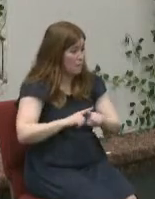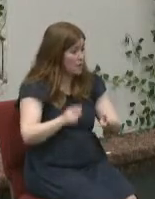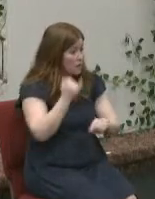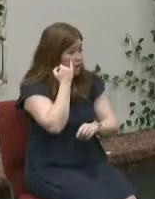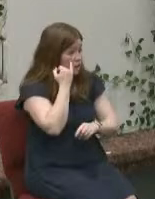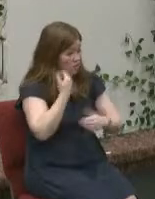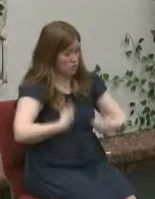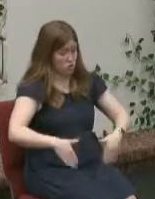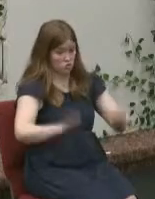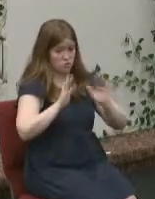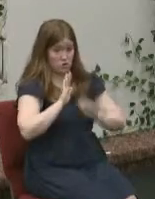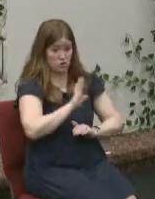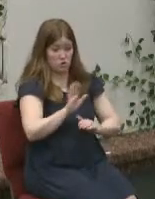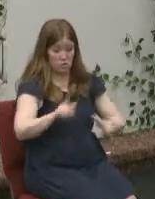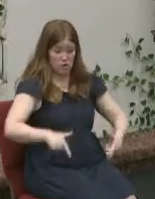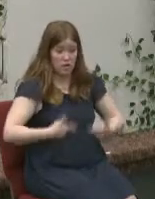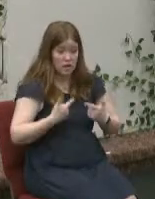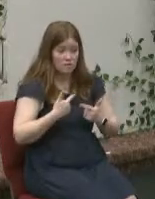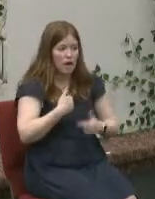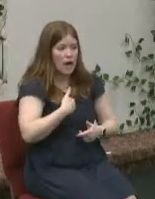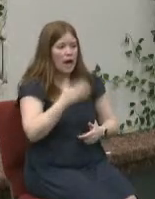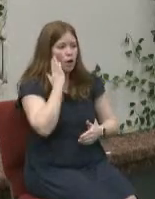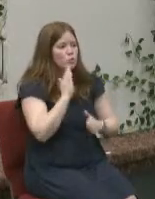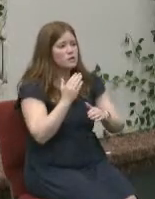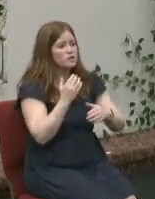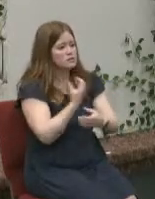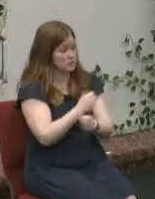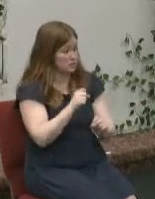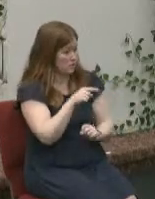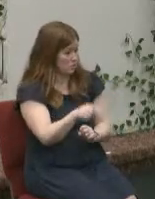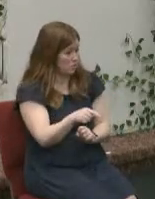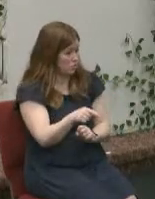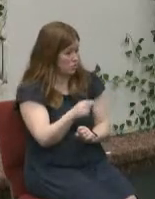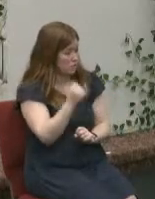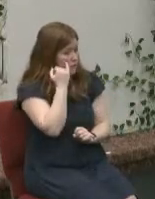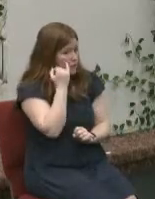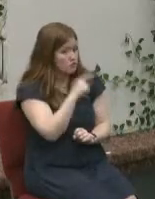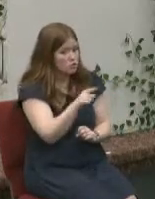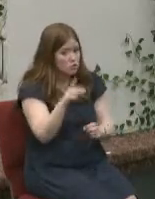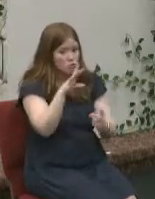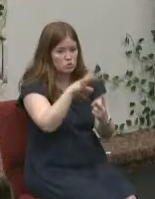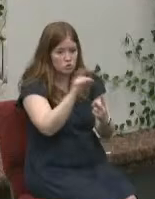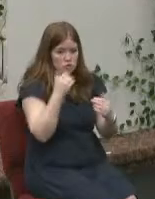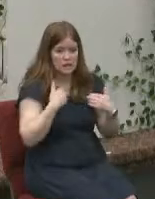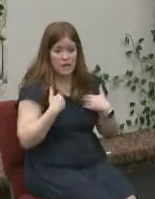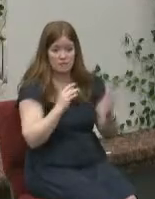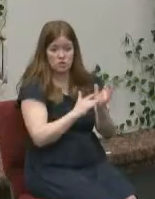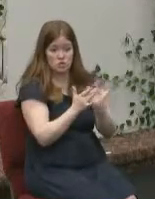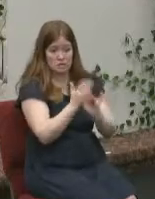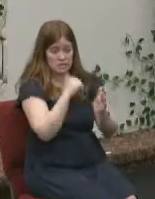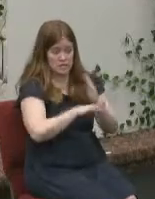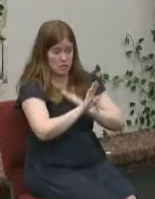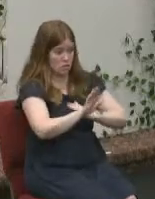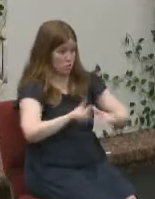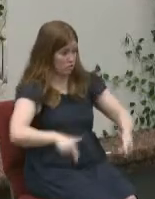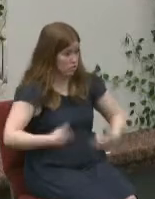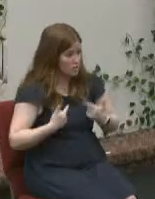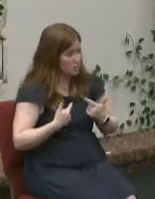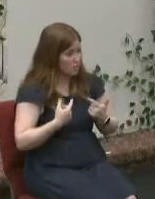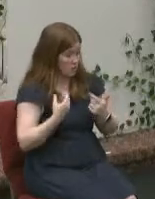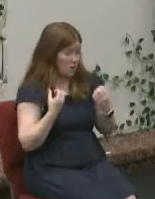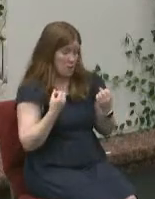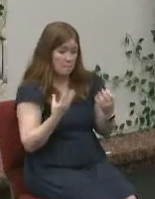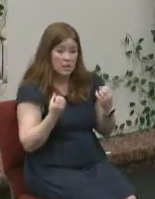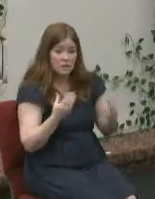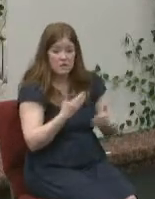will save it you see if you choose to have jesus in your life i will be honest with you there's a lot of things that you can lose